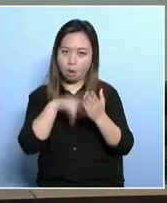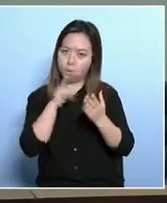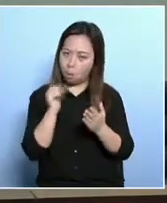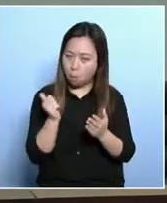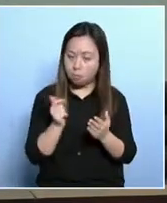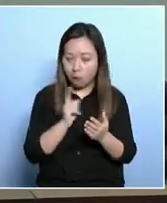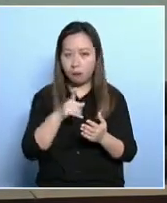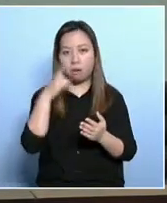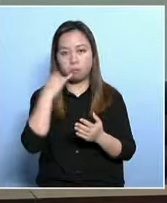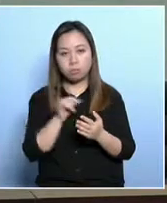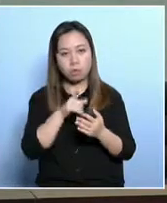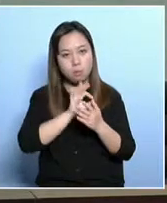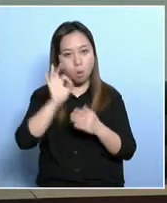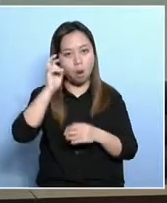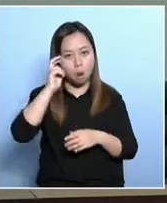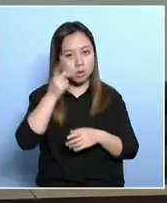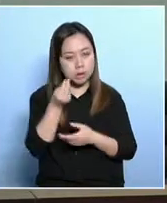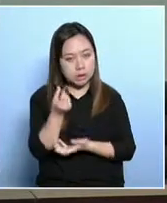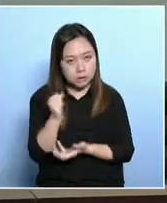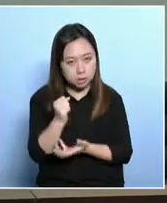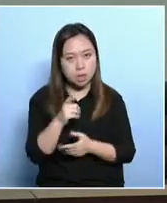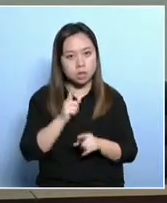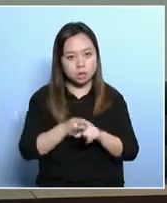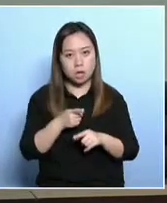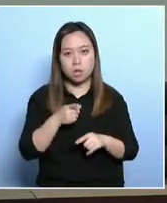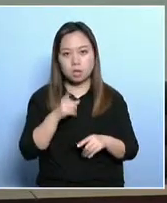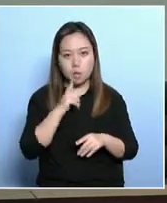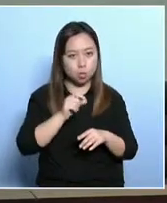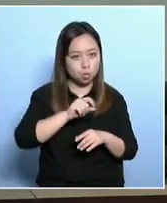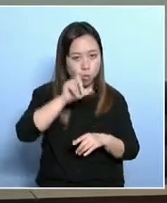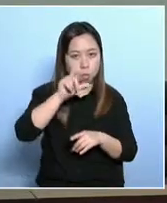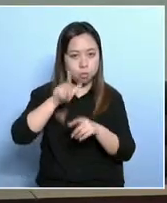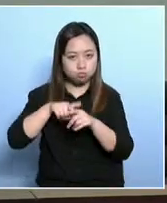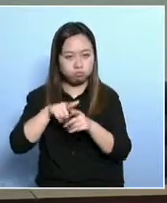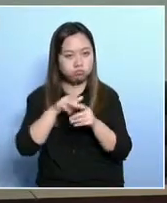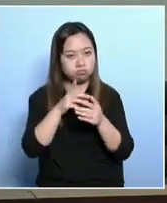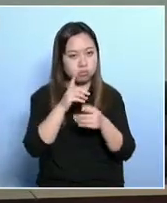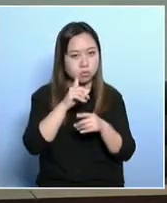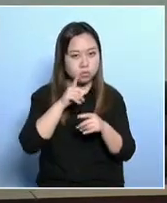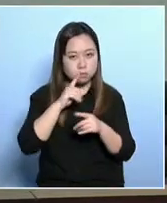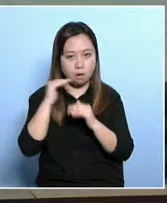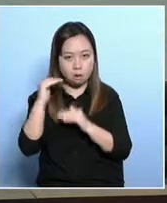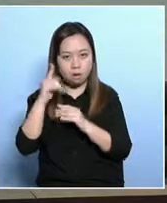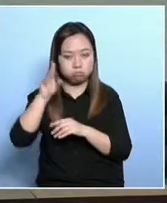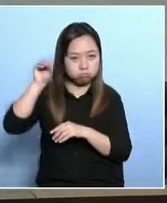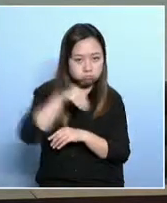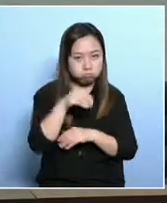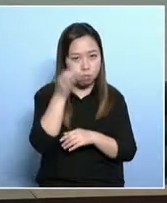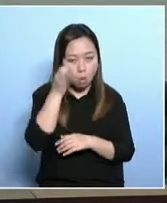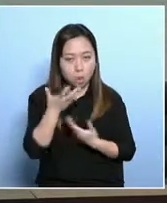out the deficiency of the poverty line. It said that it doesn't consider the assets.